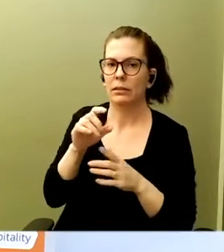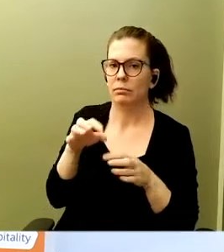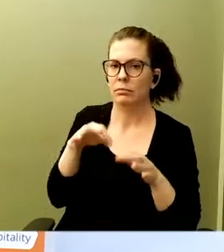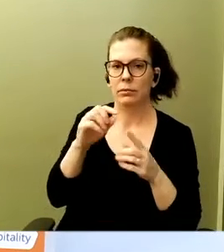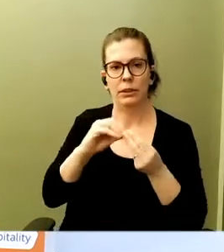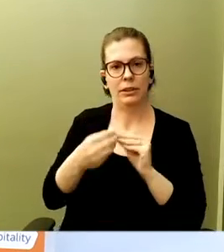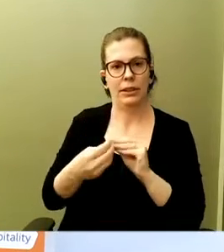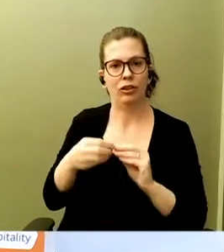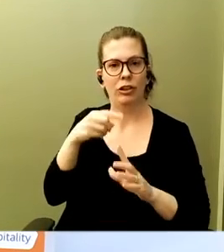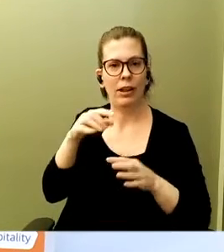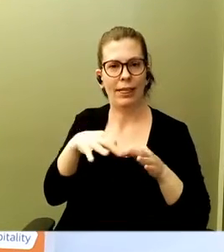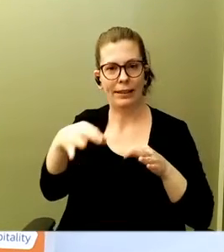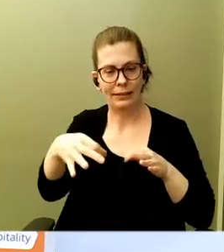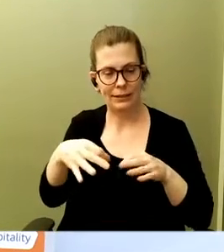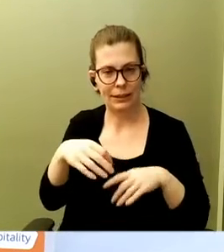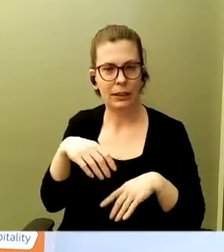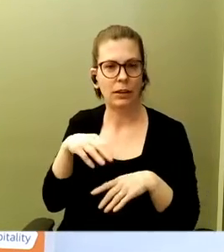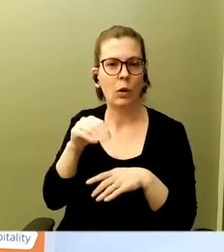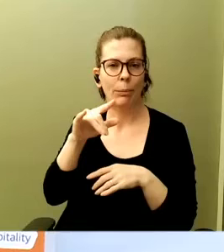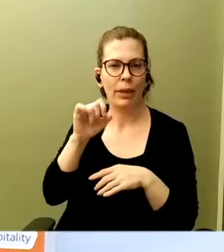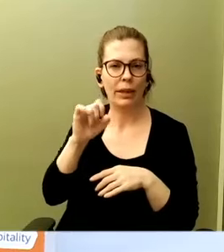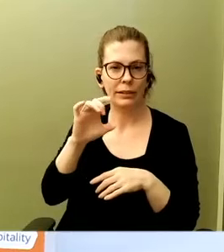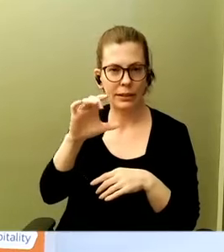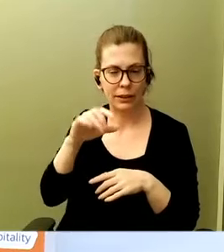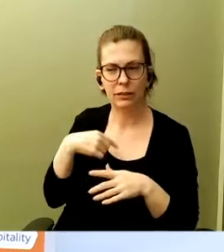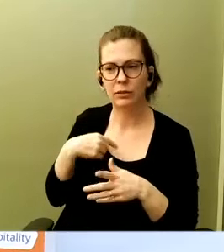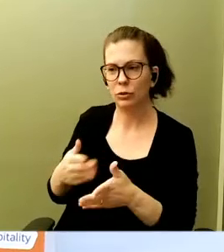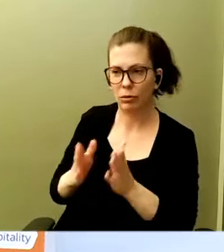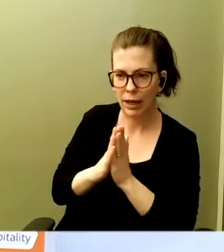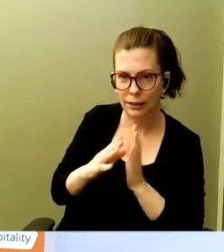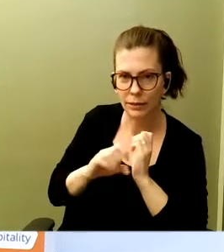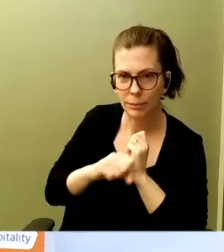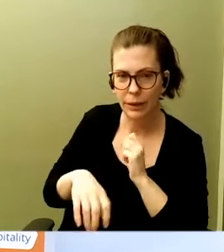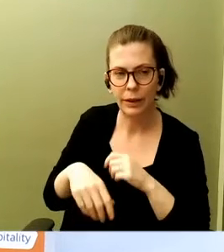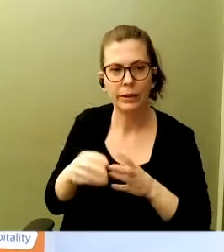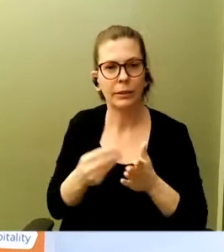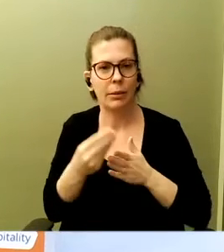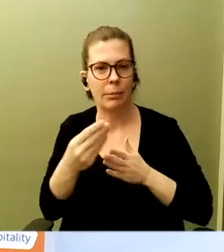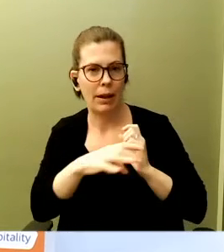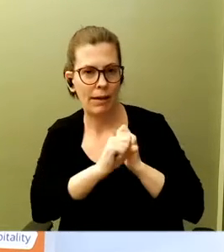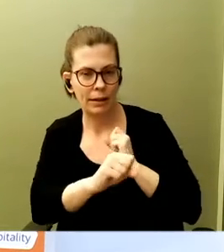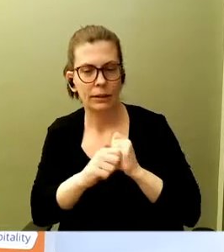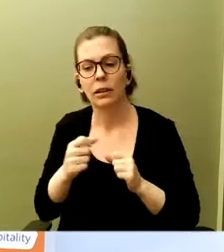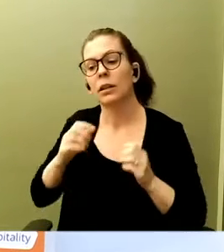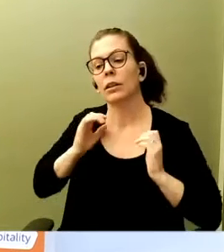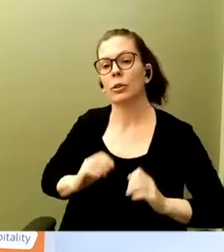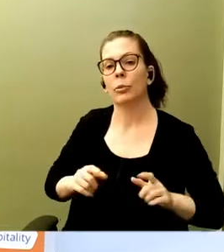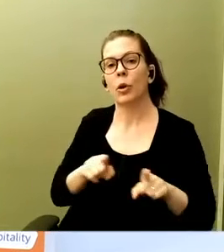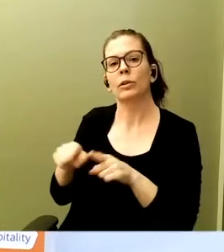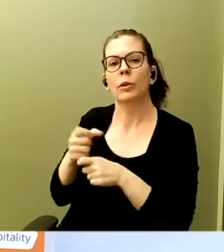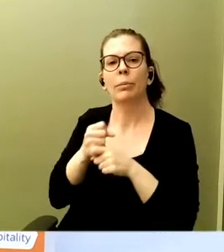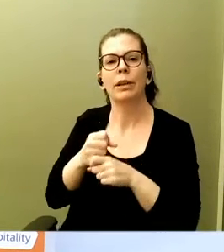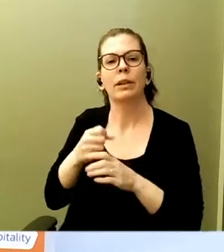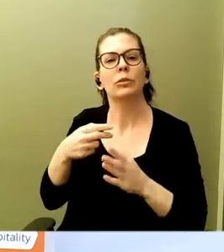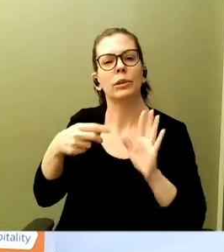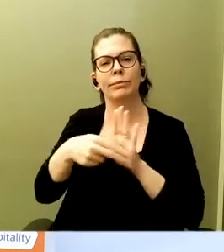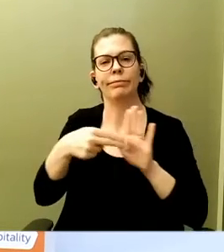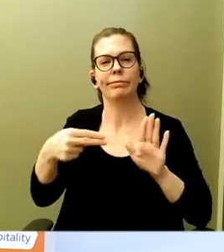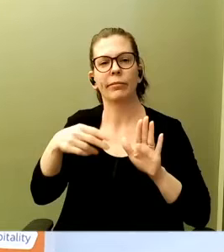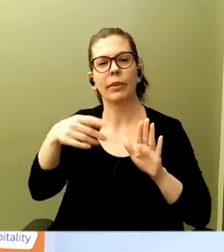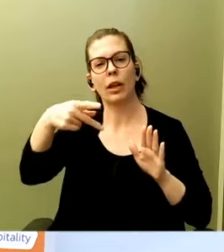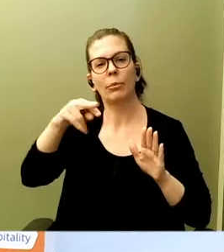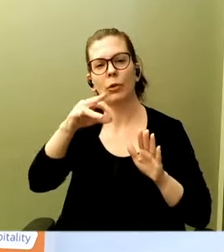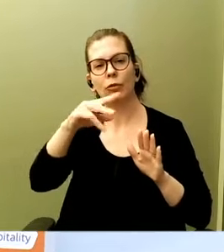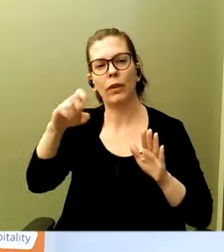requests or request to buy ads. Customers also will build what we think of as profile stores for consumer data